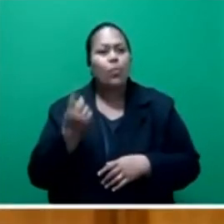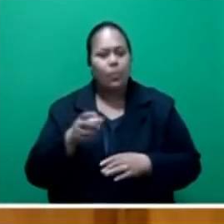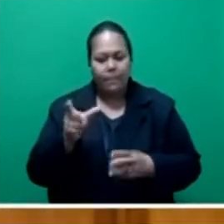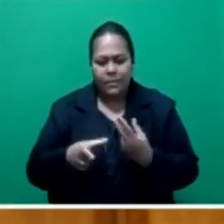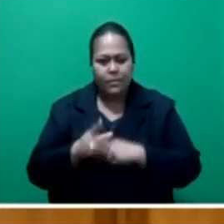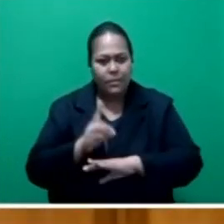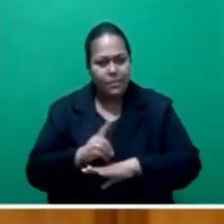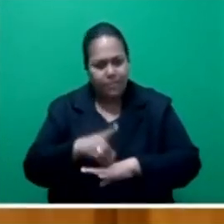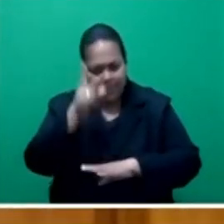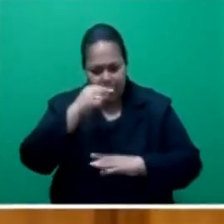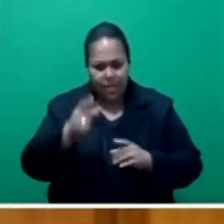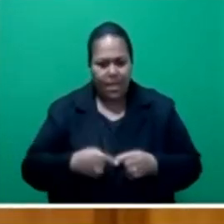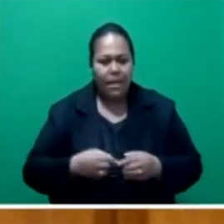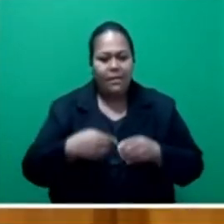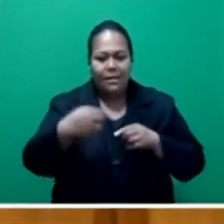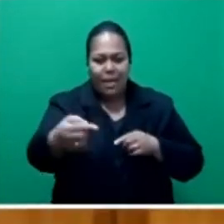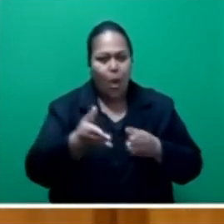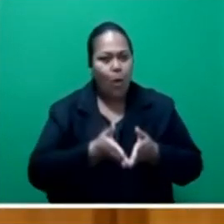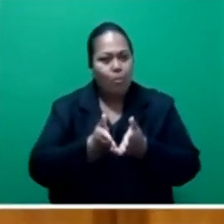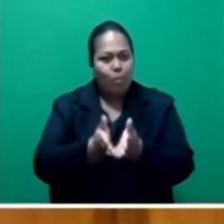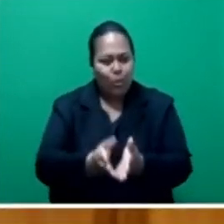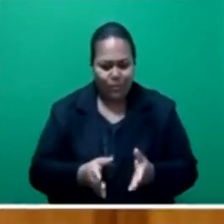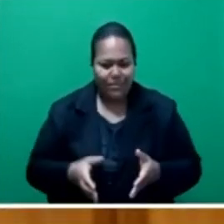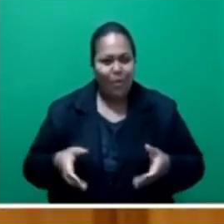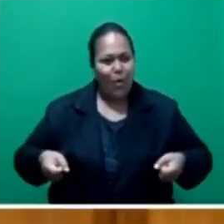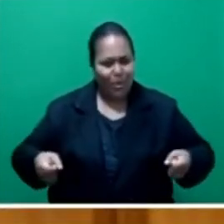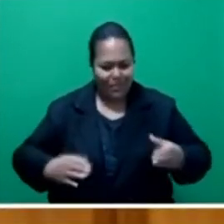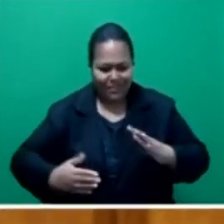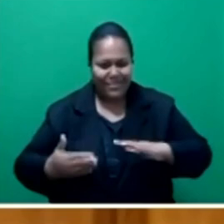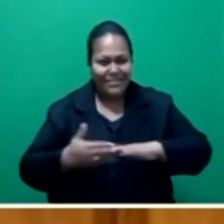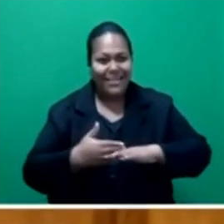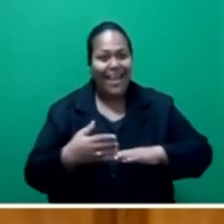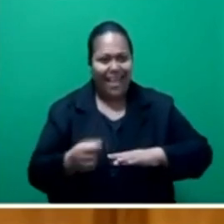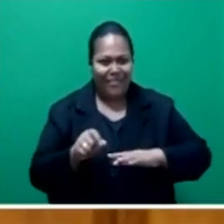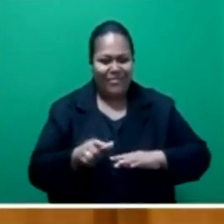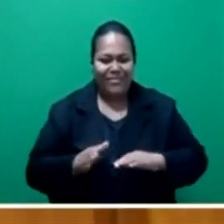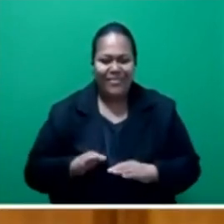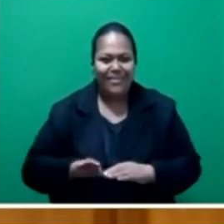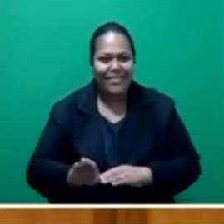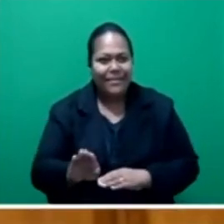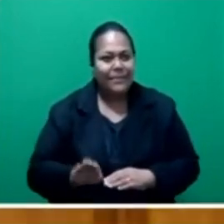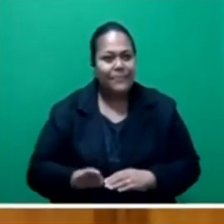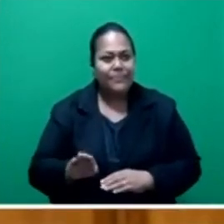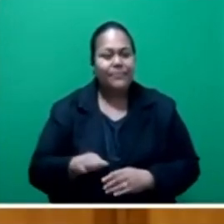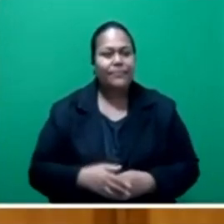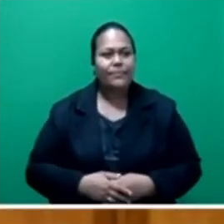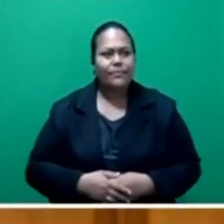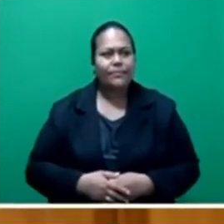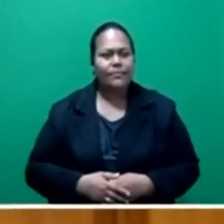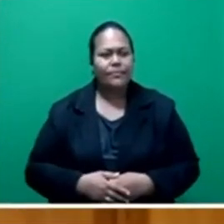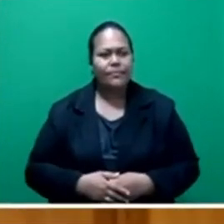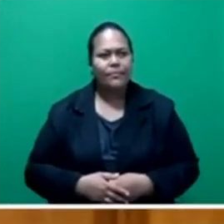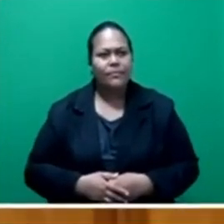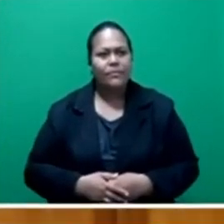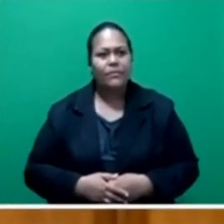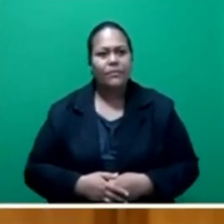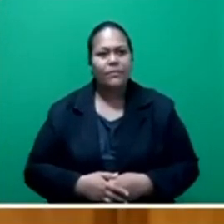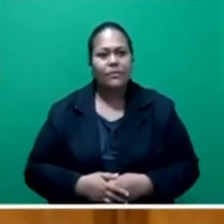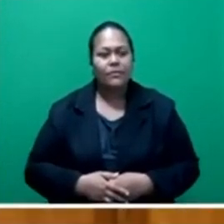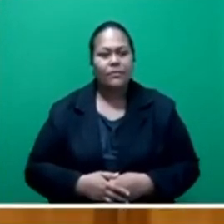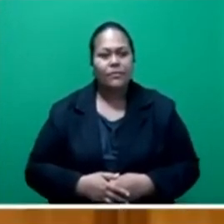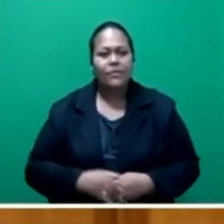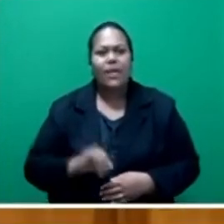And also the ablution block at Mborinabundi, honorable speaker, sir. Just the electricity, honorable speaker.